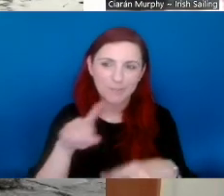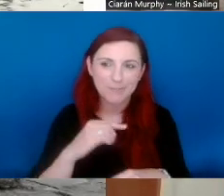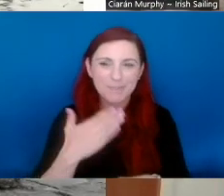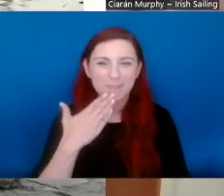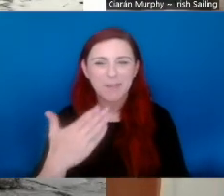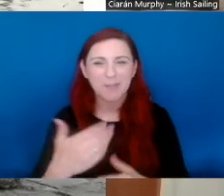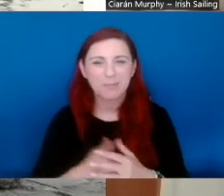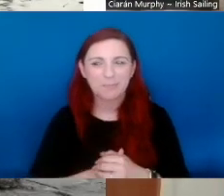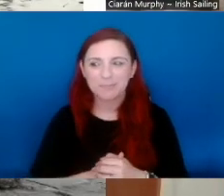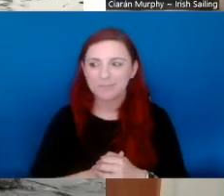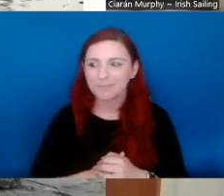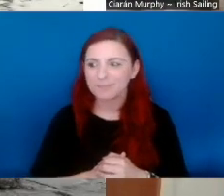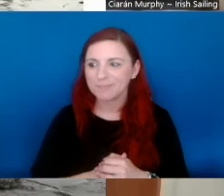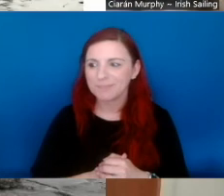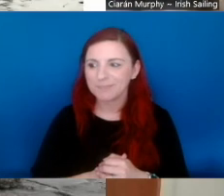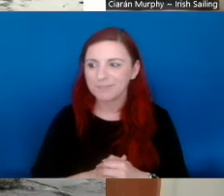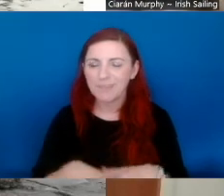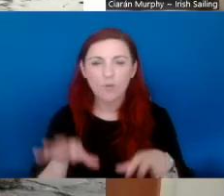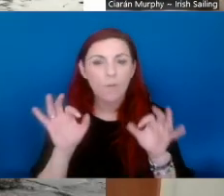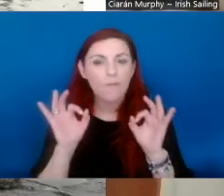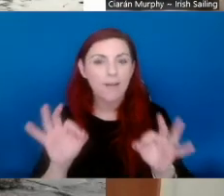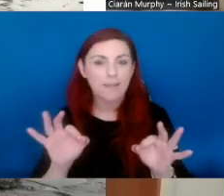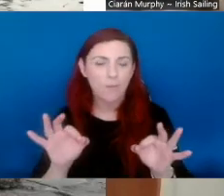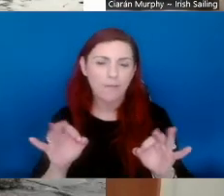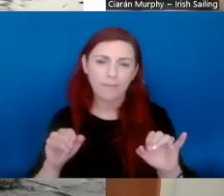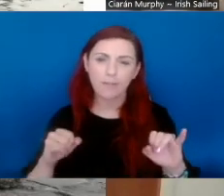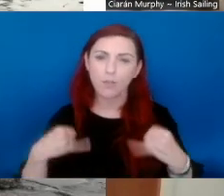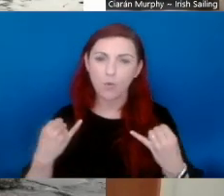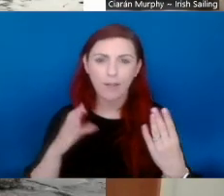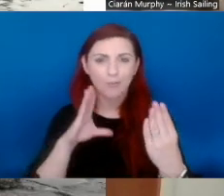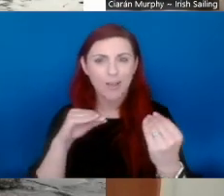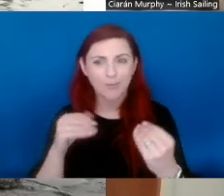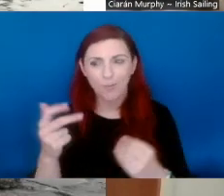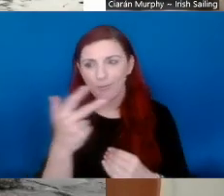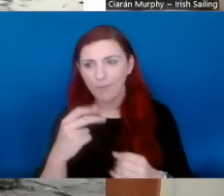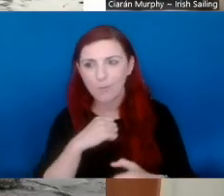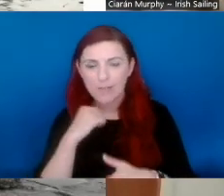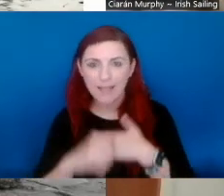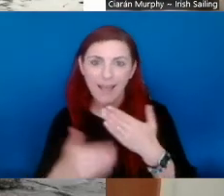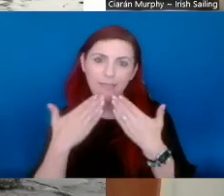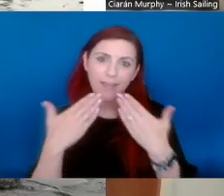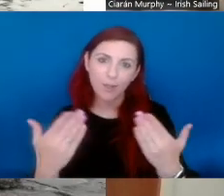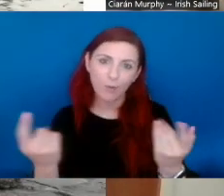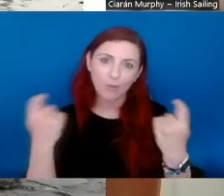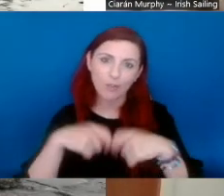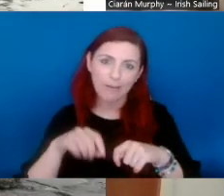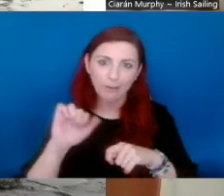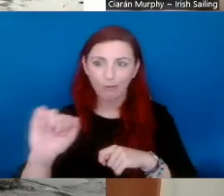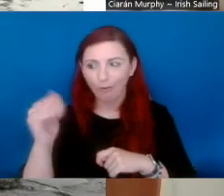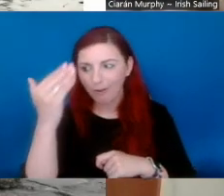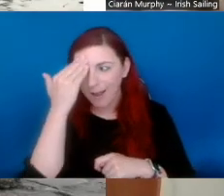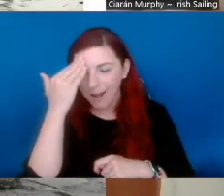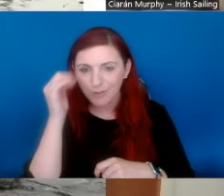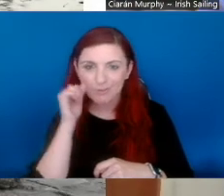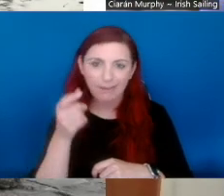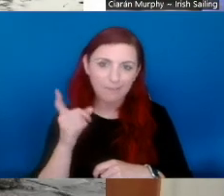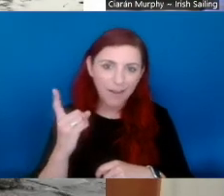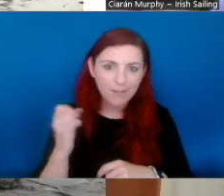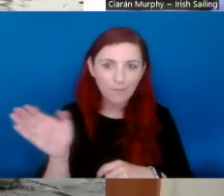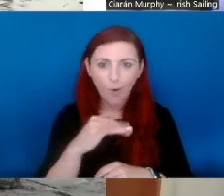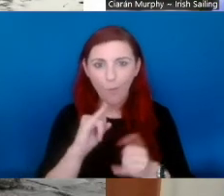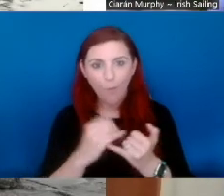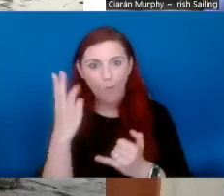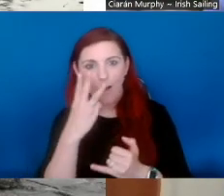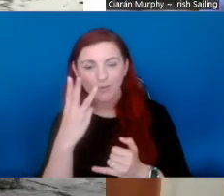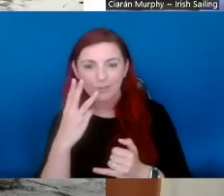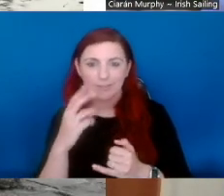and then the trails along for cycling and walking. It just can't be better. Wonderful. Okay, folks, thanks very much. Well, I've